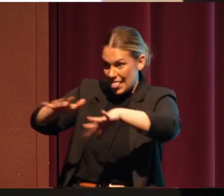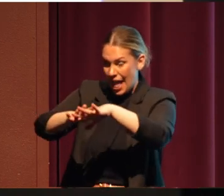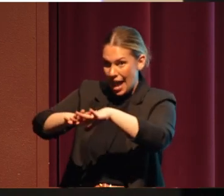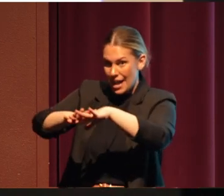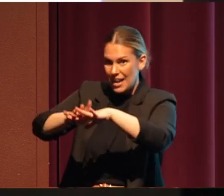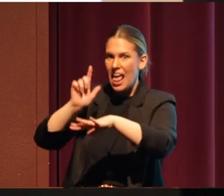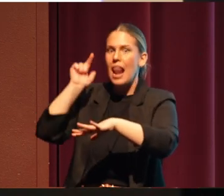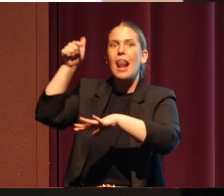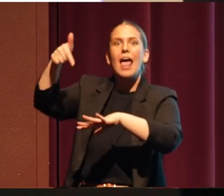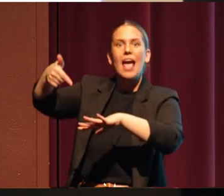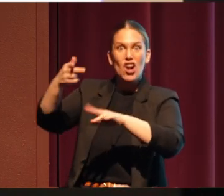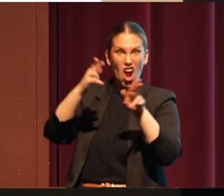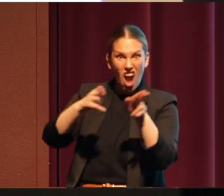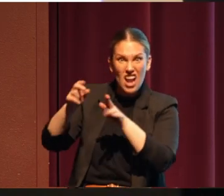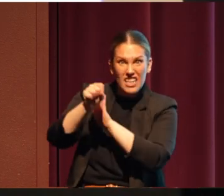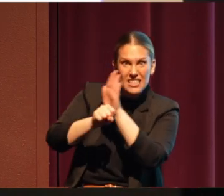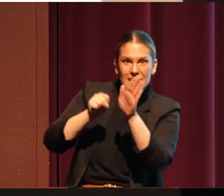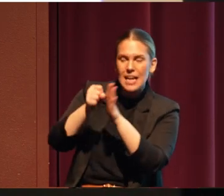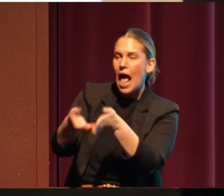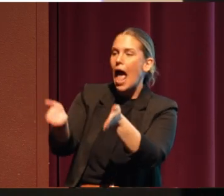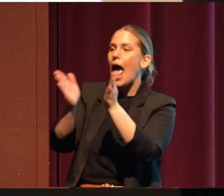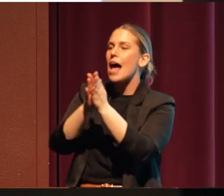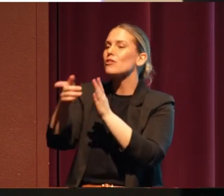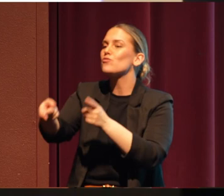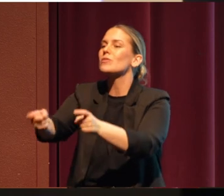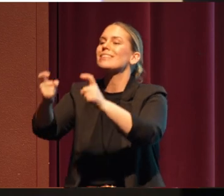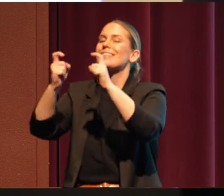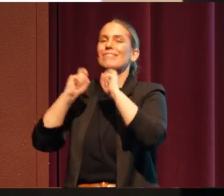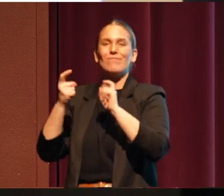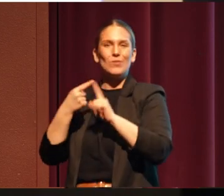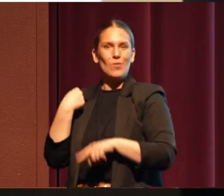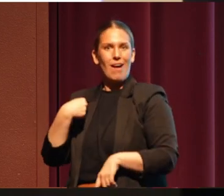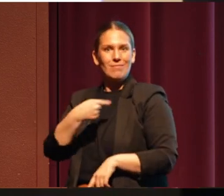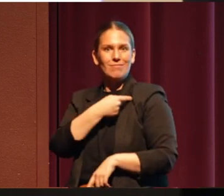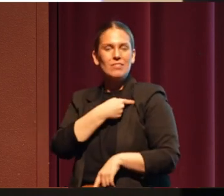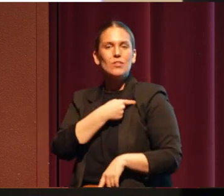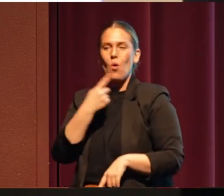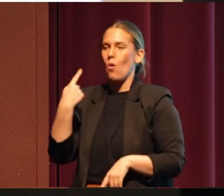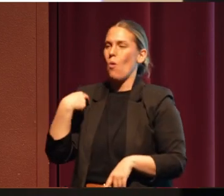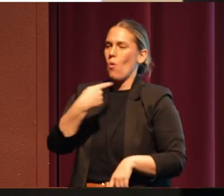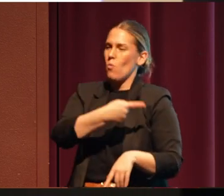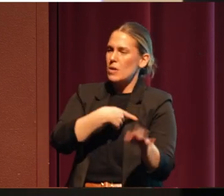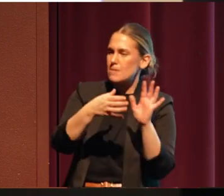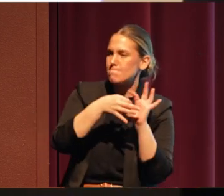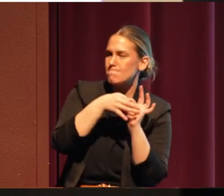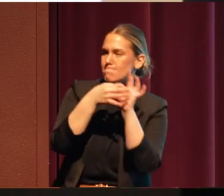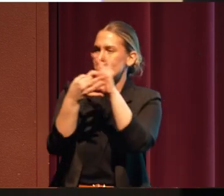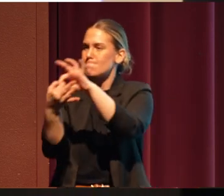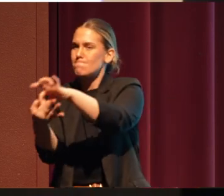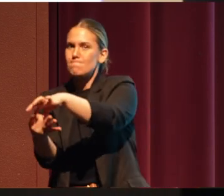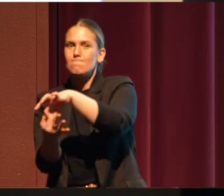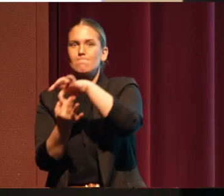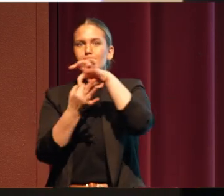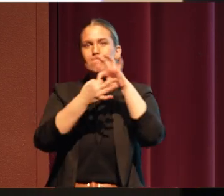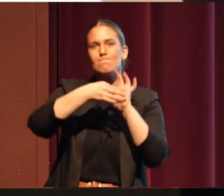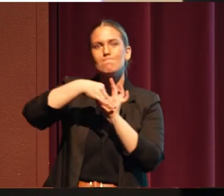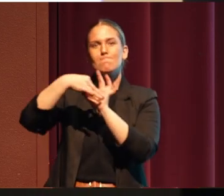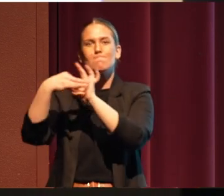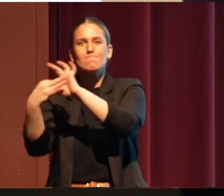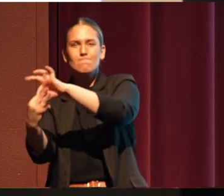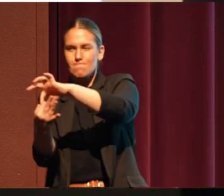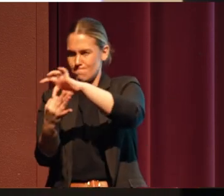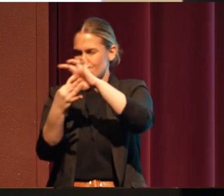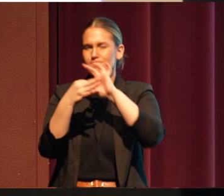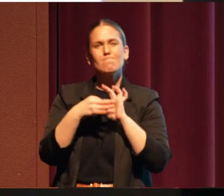to ask the land to give back to us. And so we keep that circle going through an acknowledgment that it's